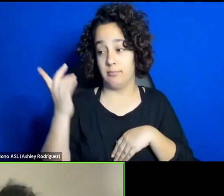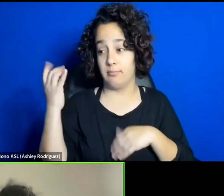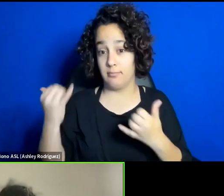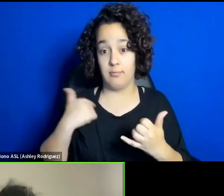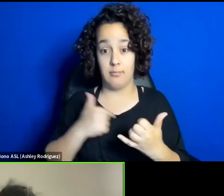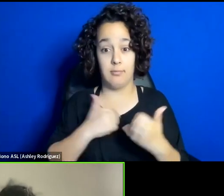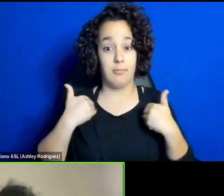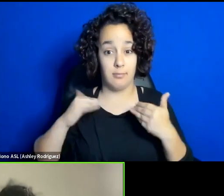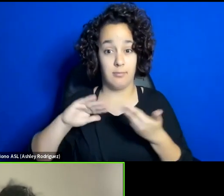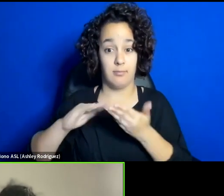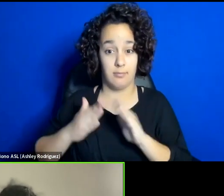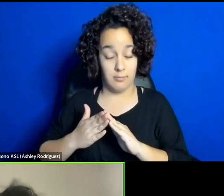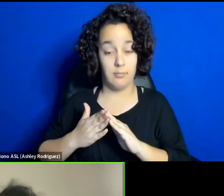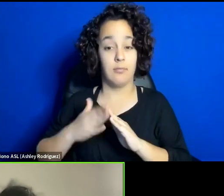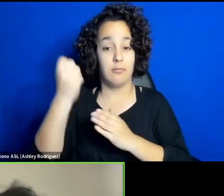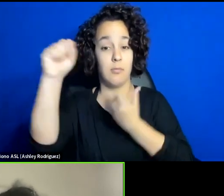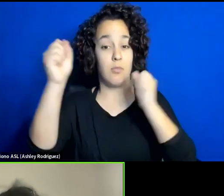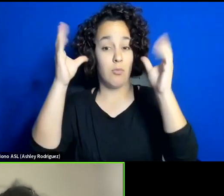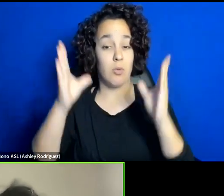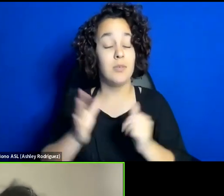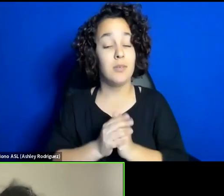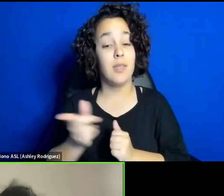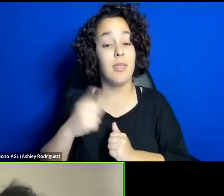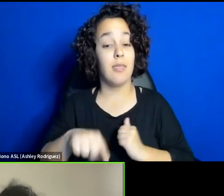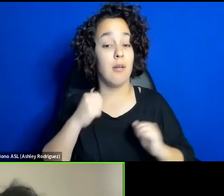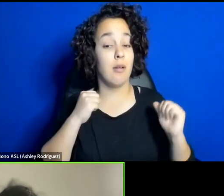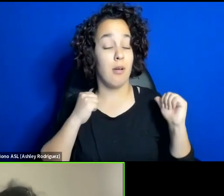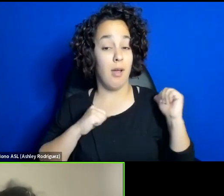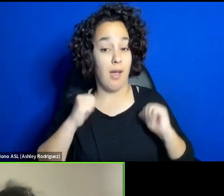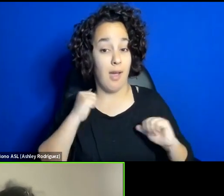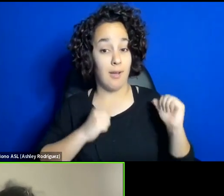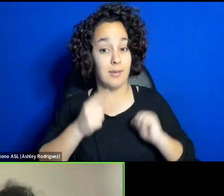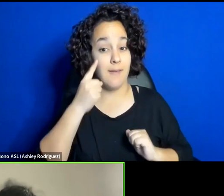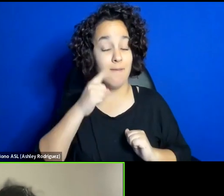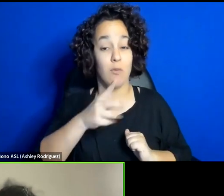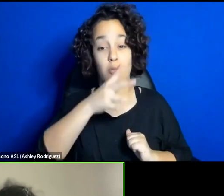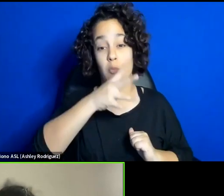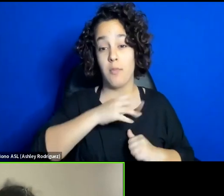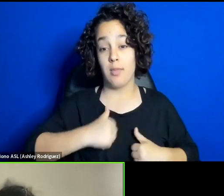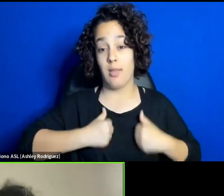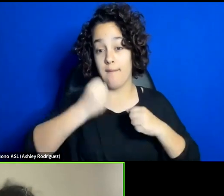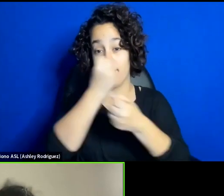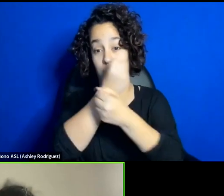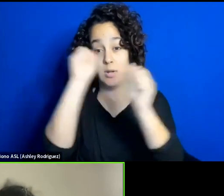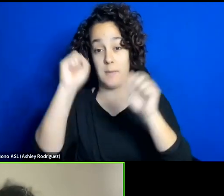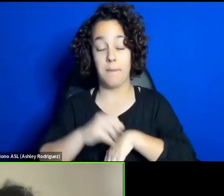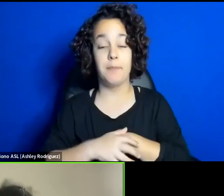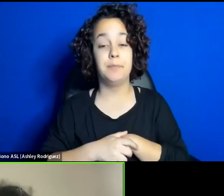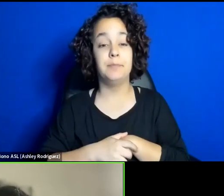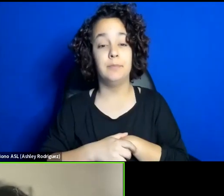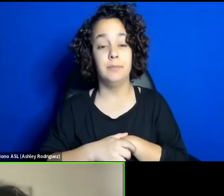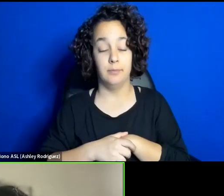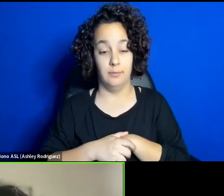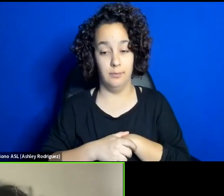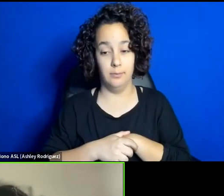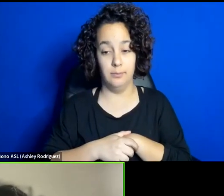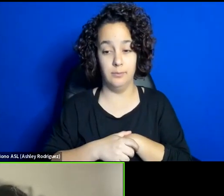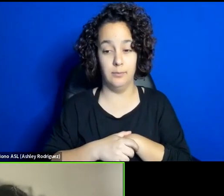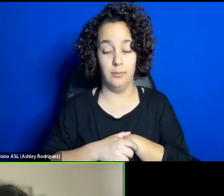who are acting for woman life freedom. And I think this,